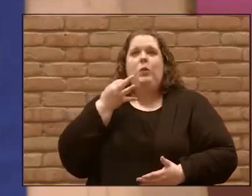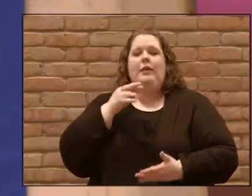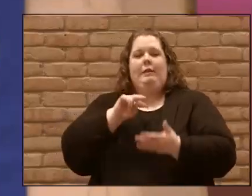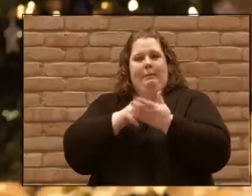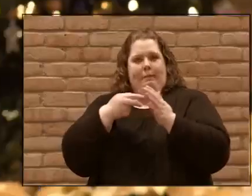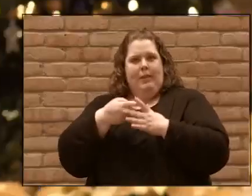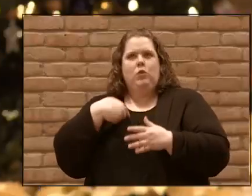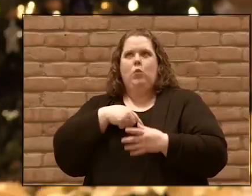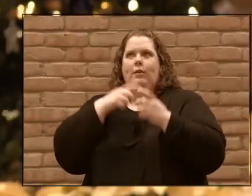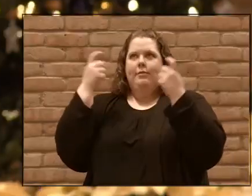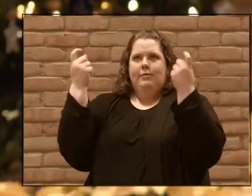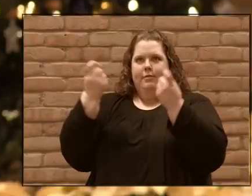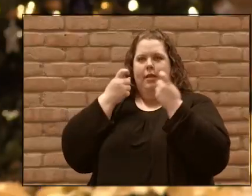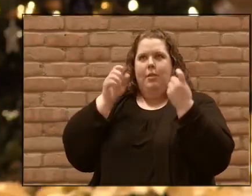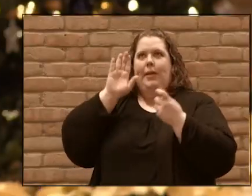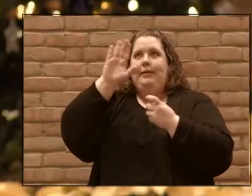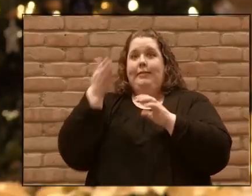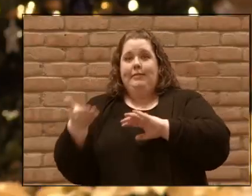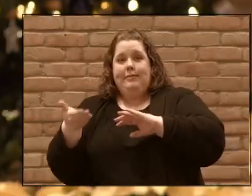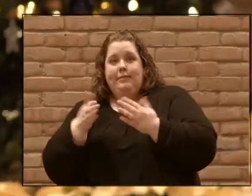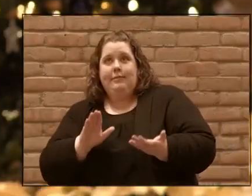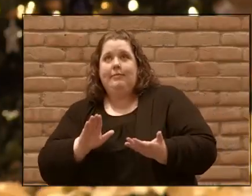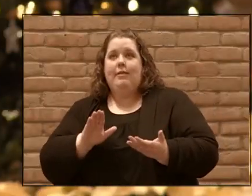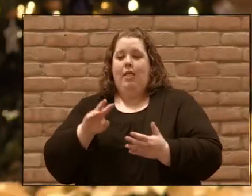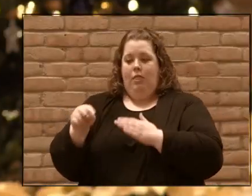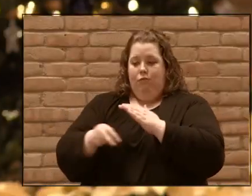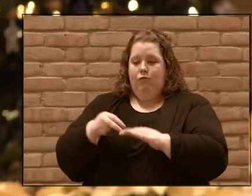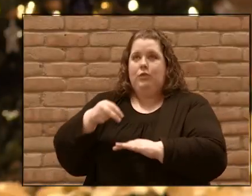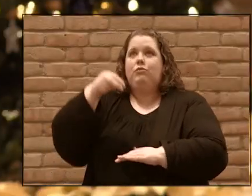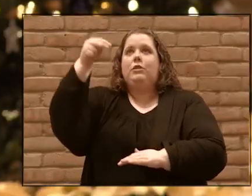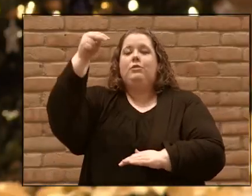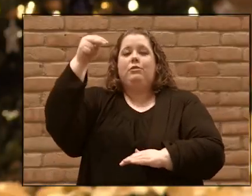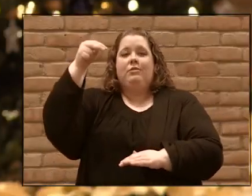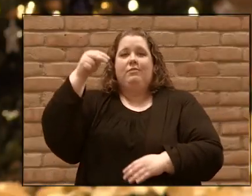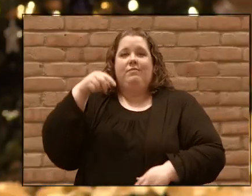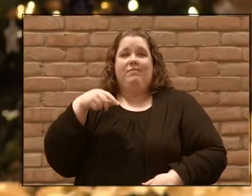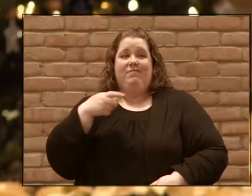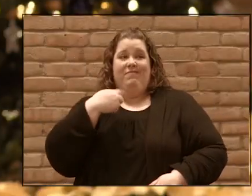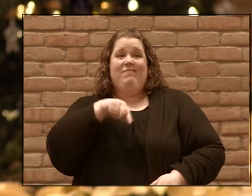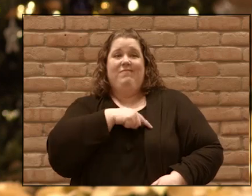resurrection and we're going to be a people who pray